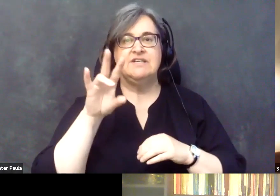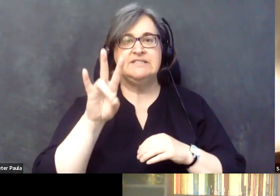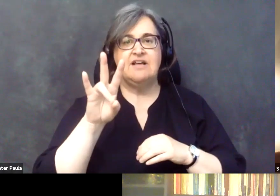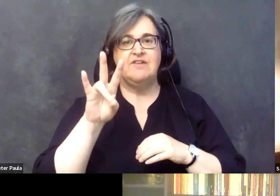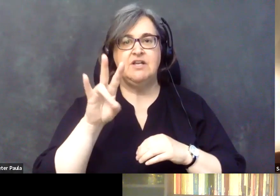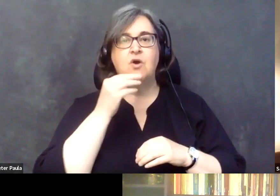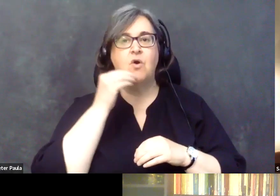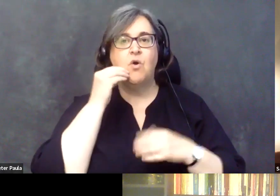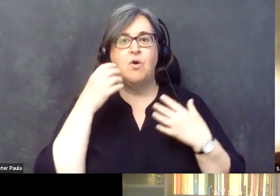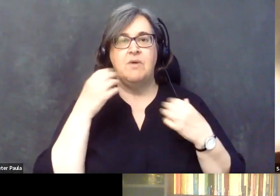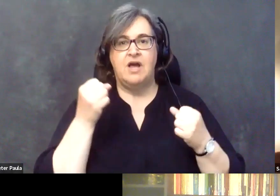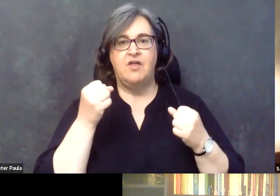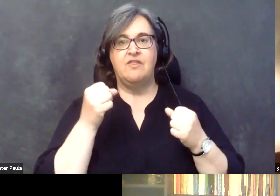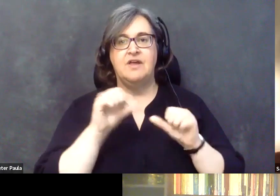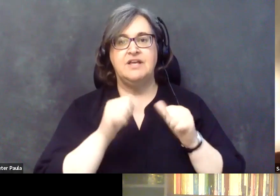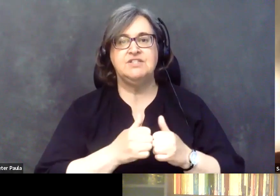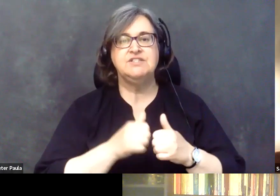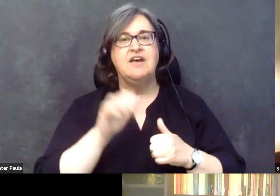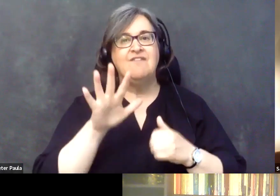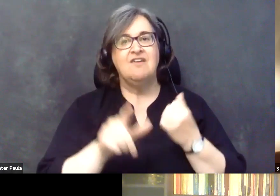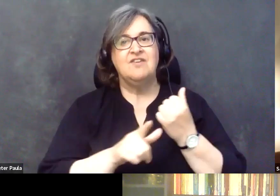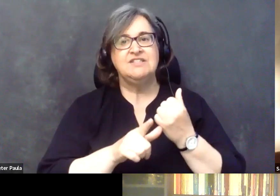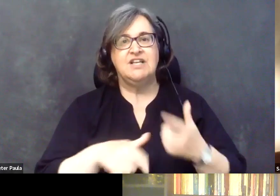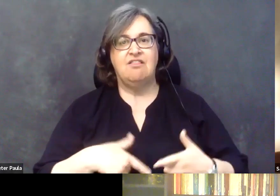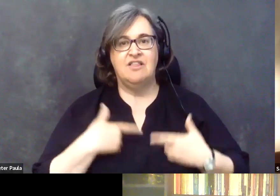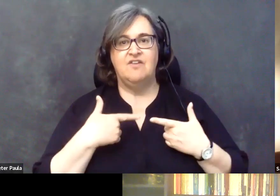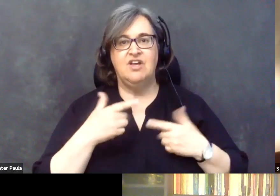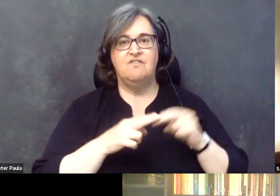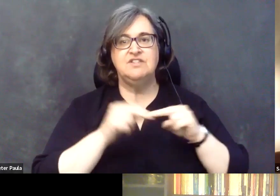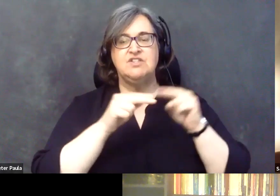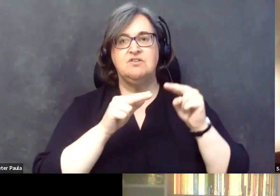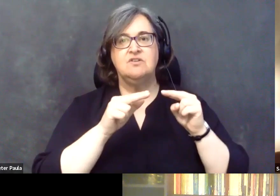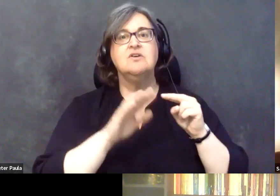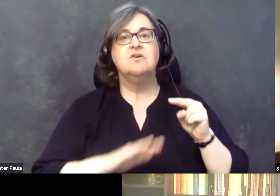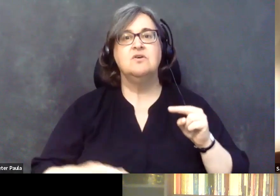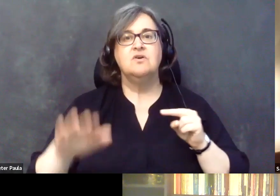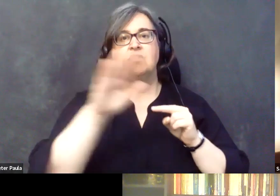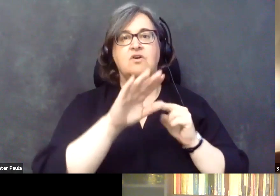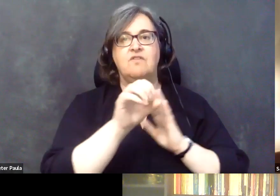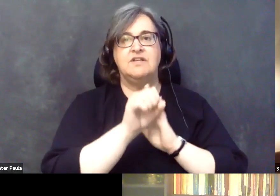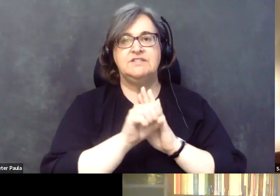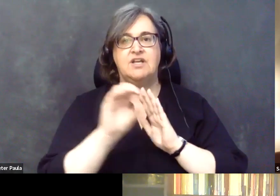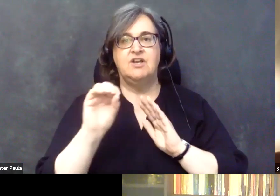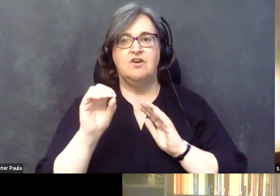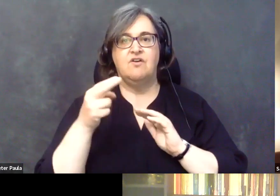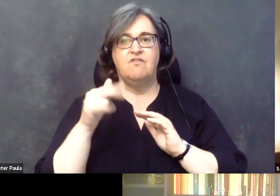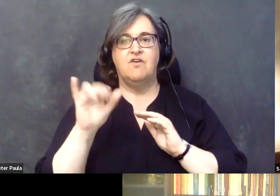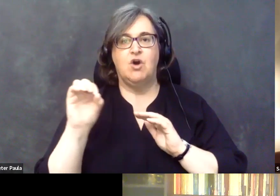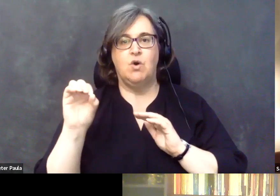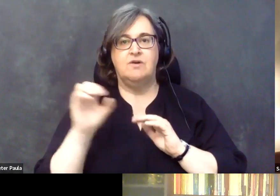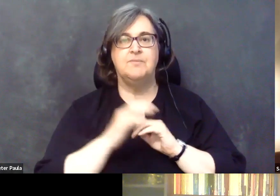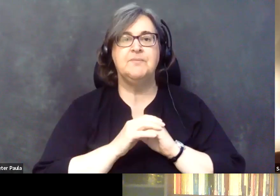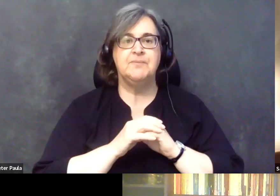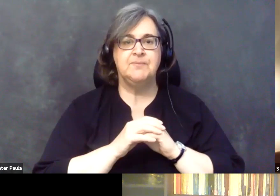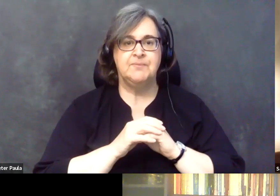agencies and five assisted living facilities, all in the state of Ohio, among other business interests. And